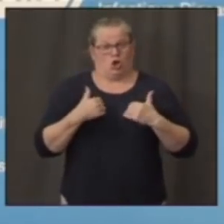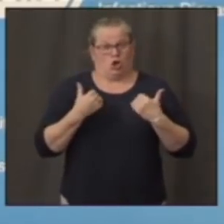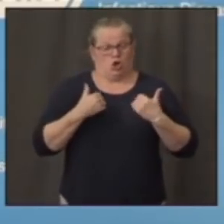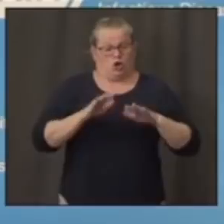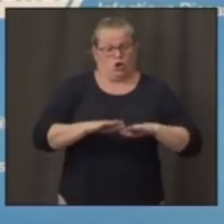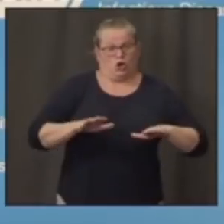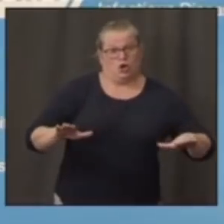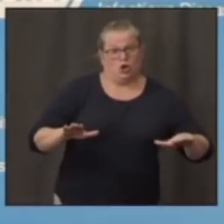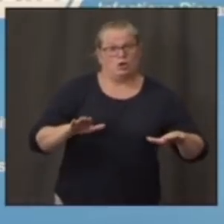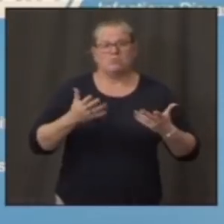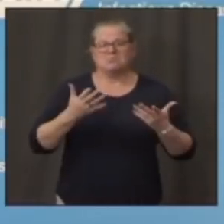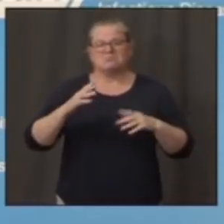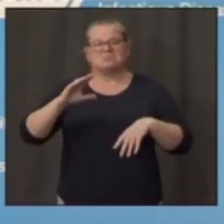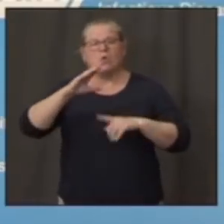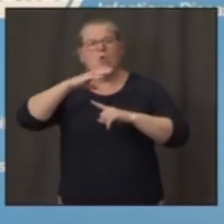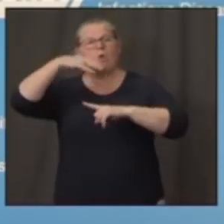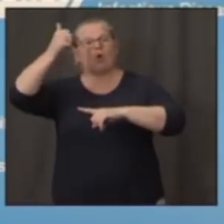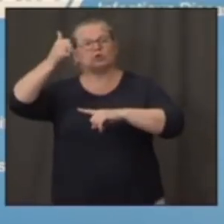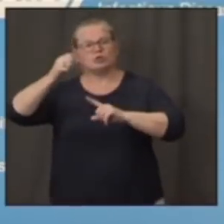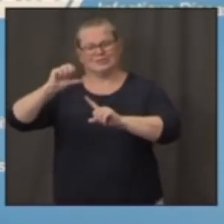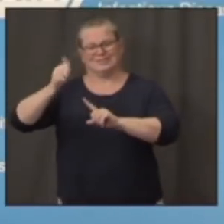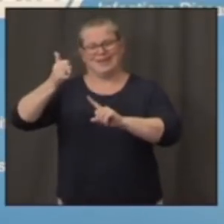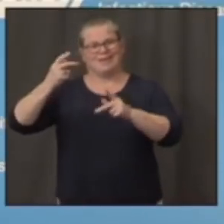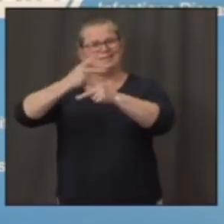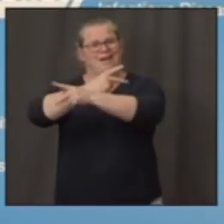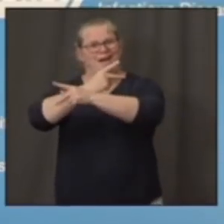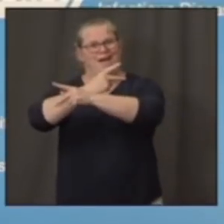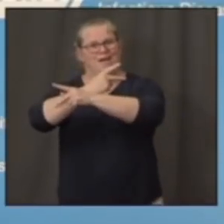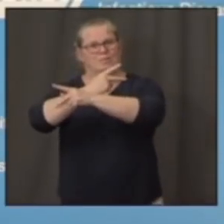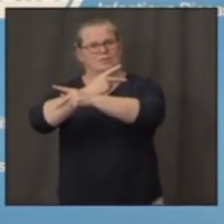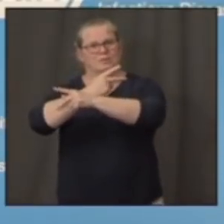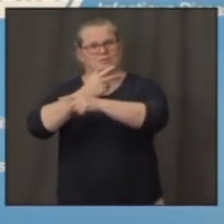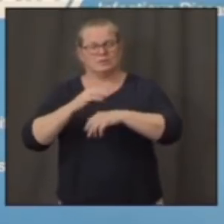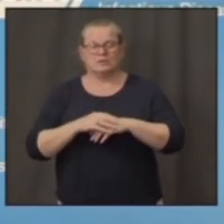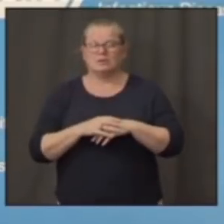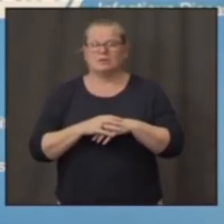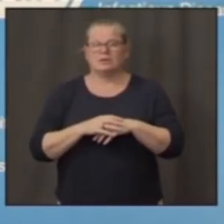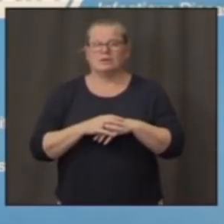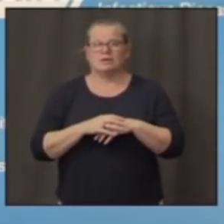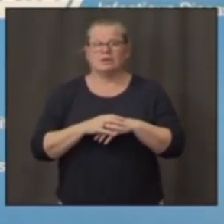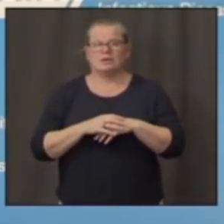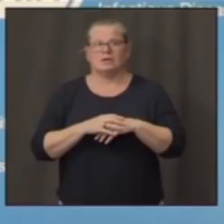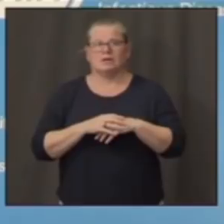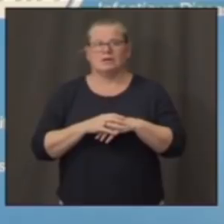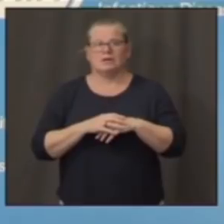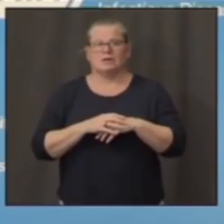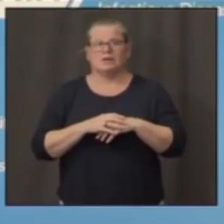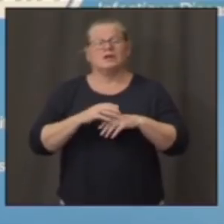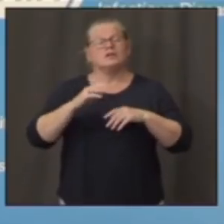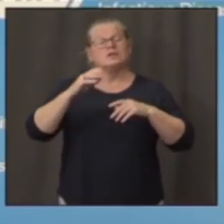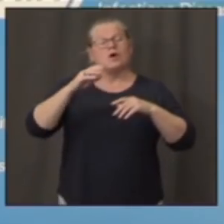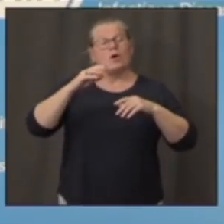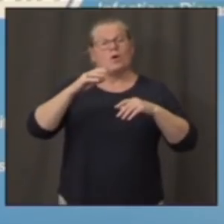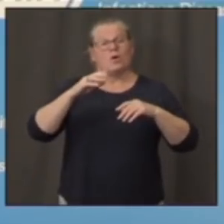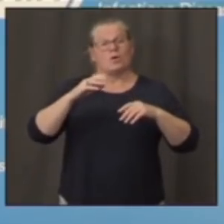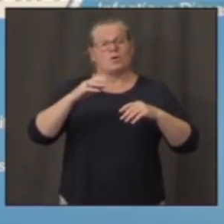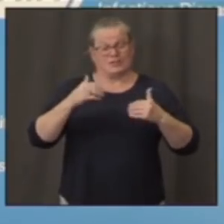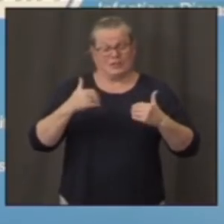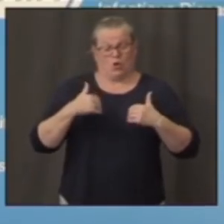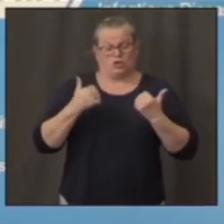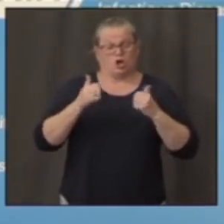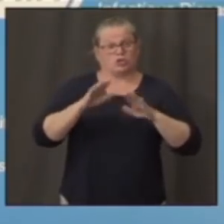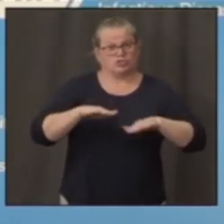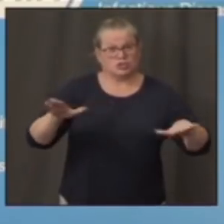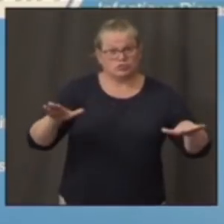And if you have that amount of virus in your nasal passage, you need to assume that that child